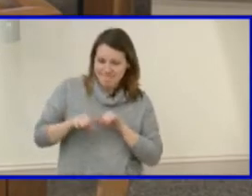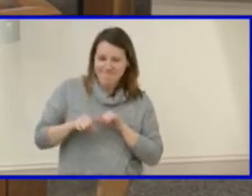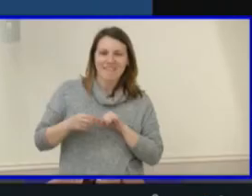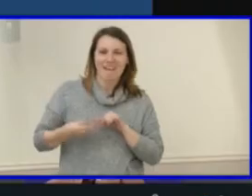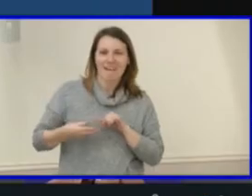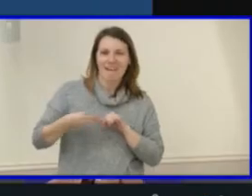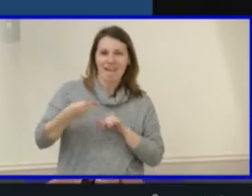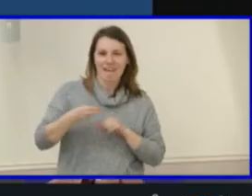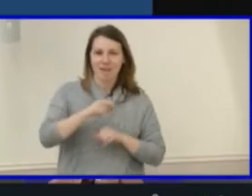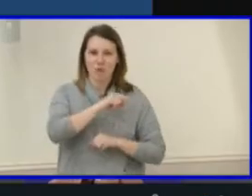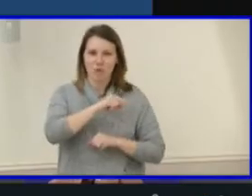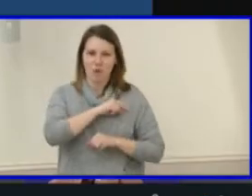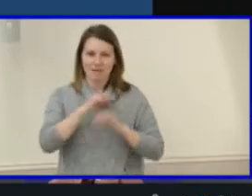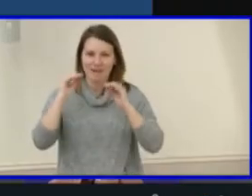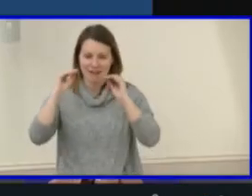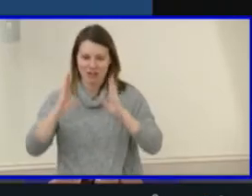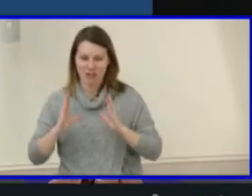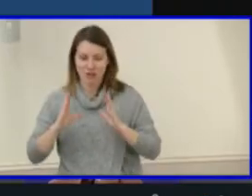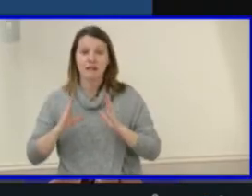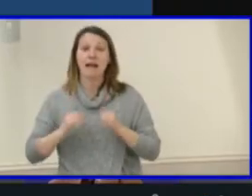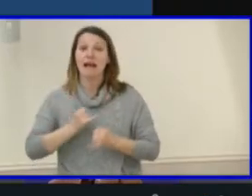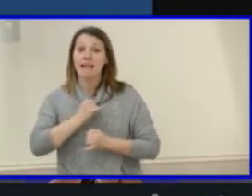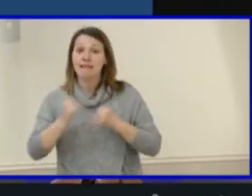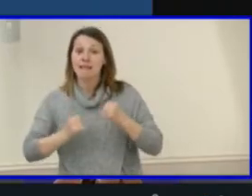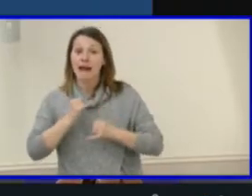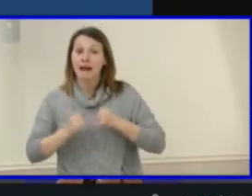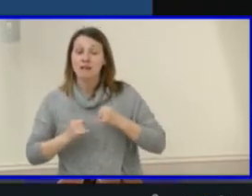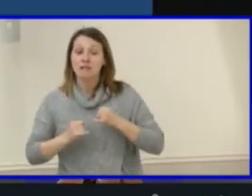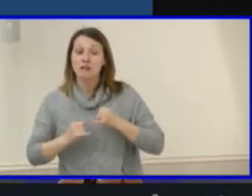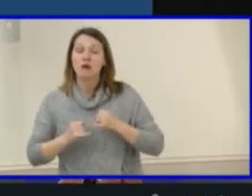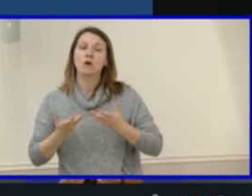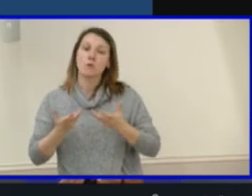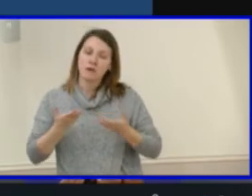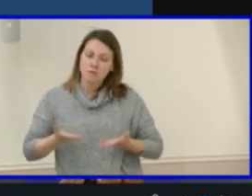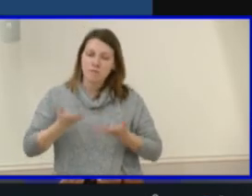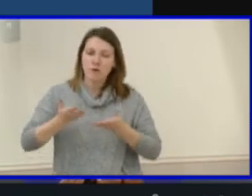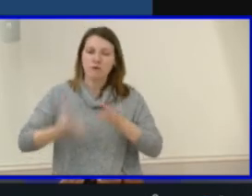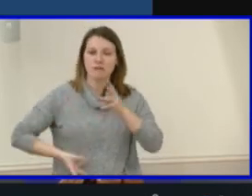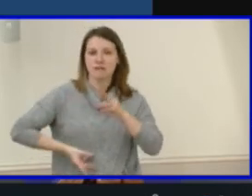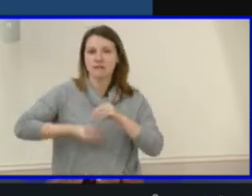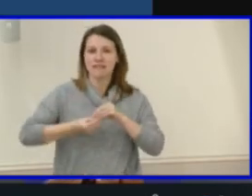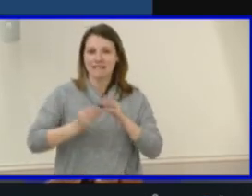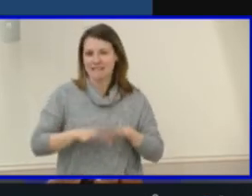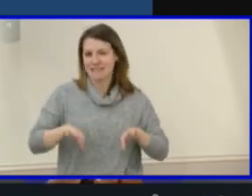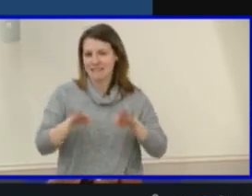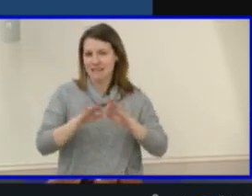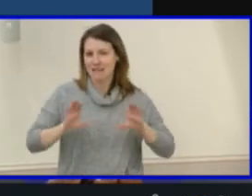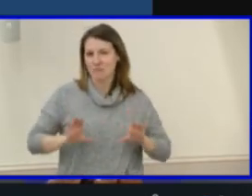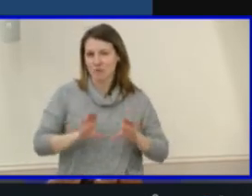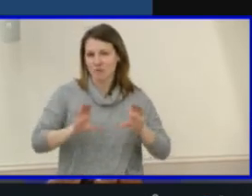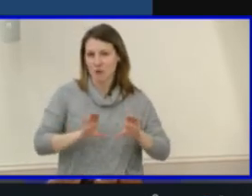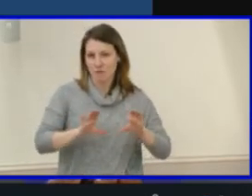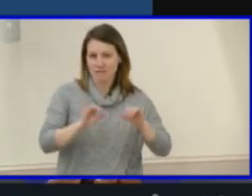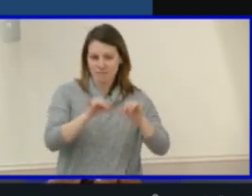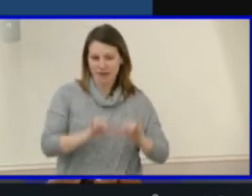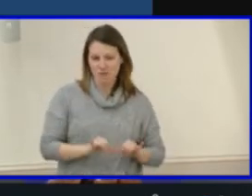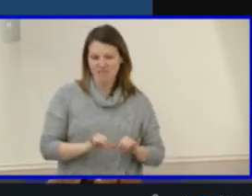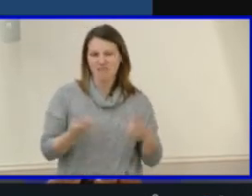Lastly, we're proposing the inclusion of additional key performance metrics to align with the other proposed changes.